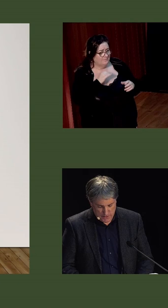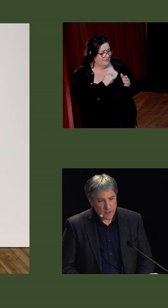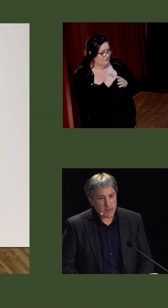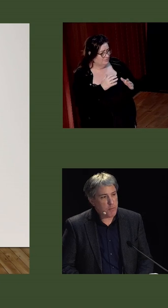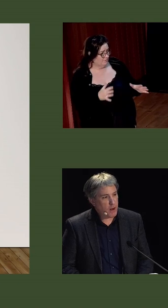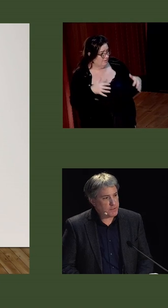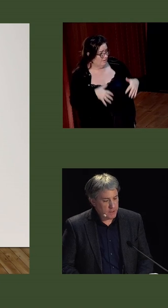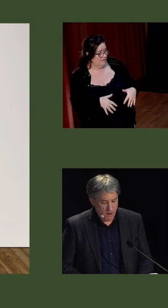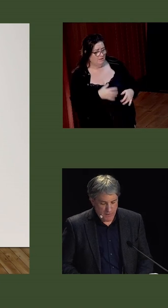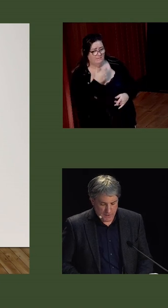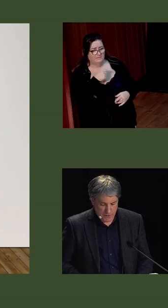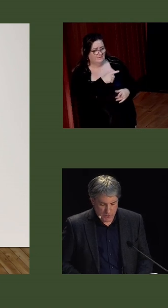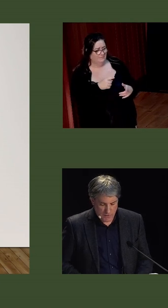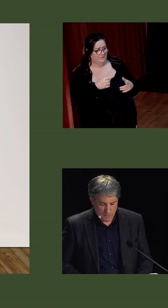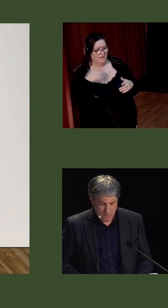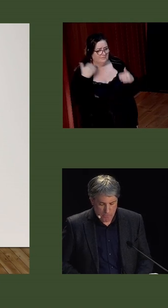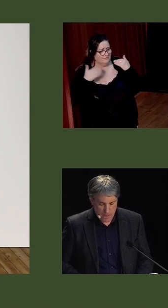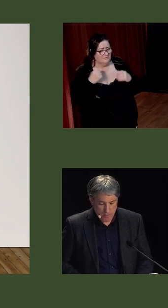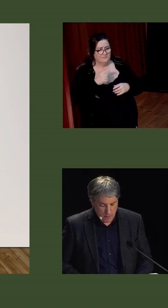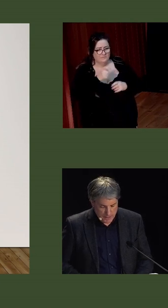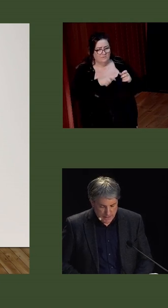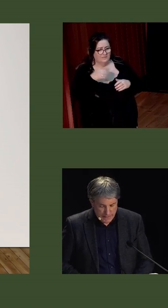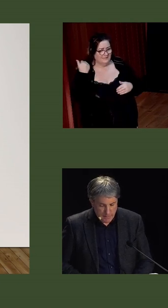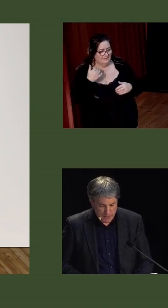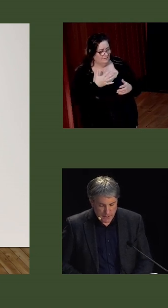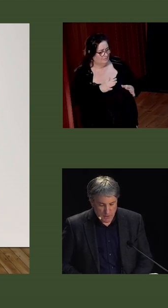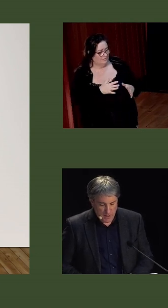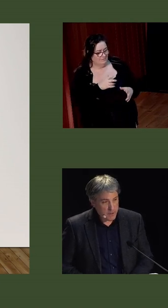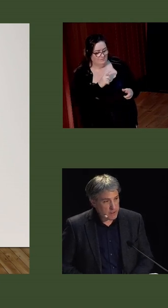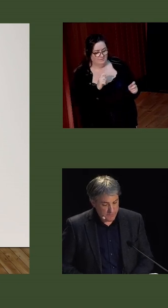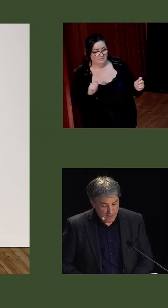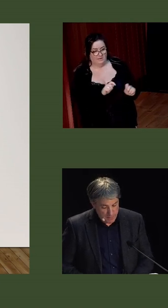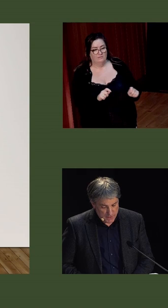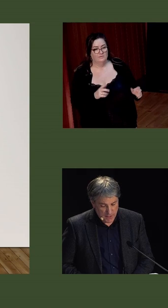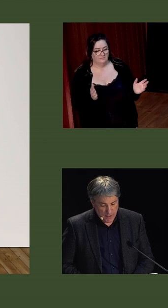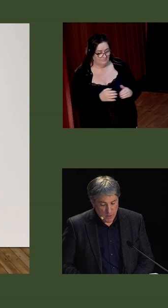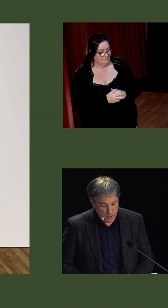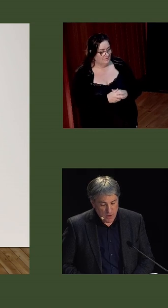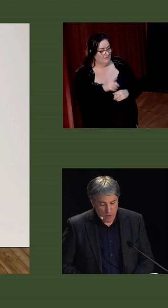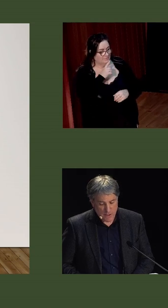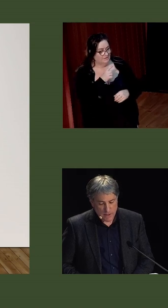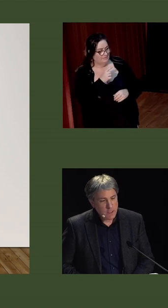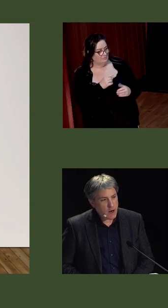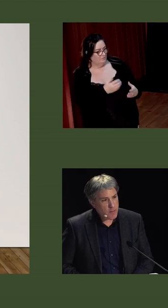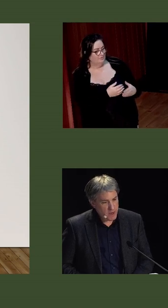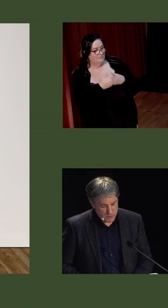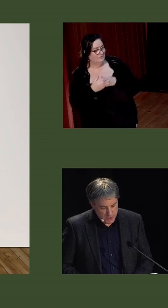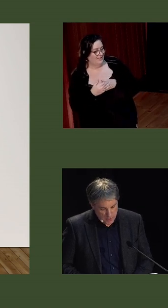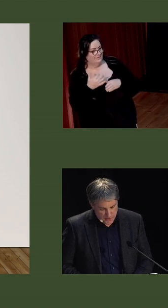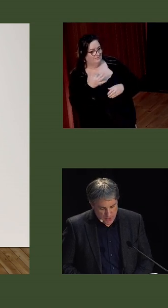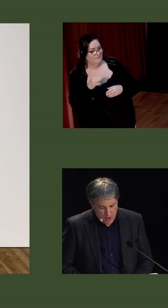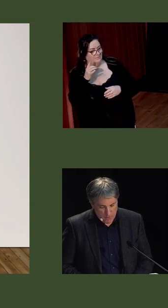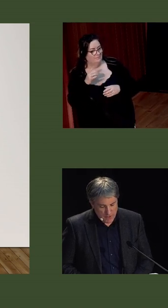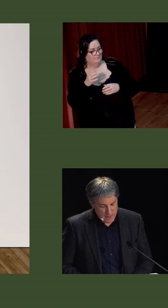were appalled at the policy of executions, but Episcopal appeals for clemency were ignored, a